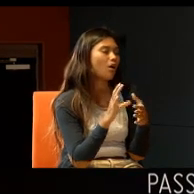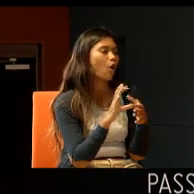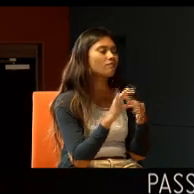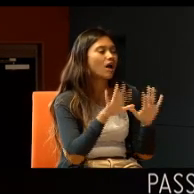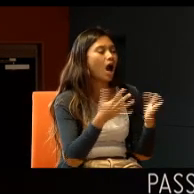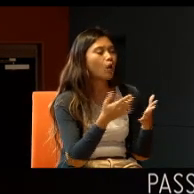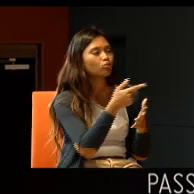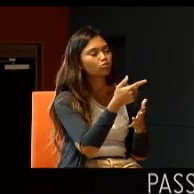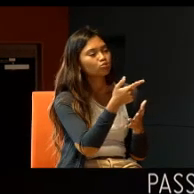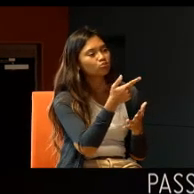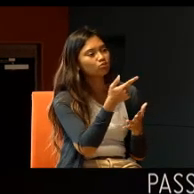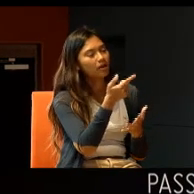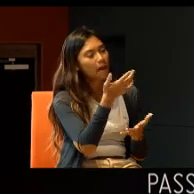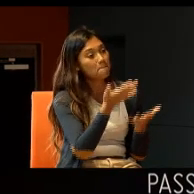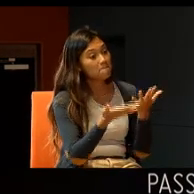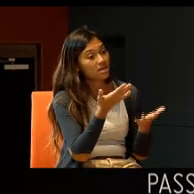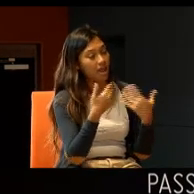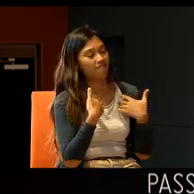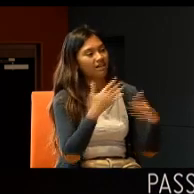how you may have, touched lives?